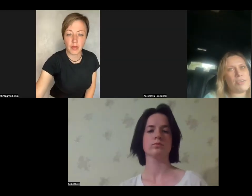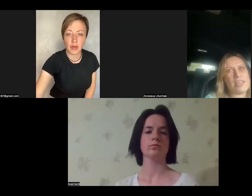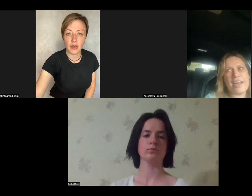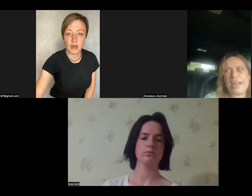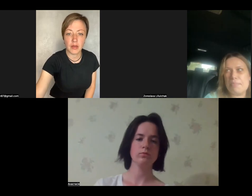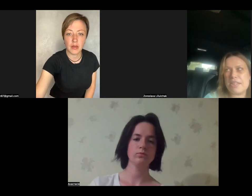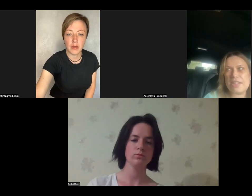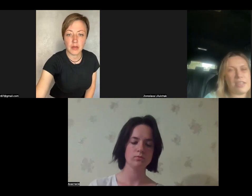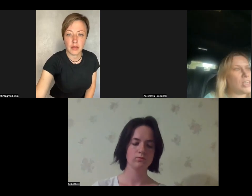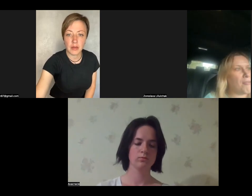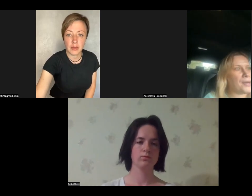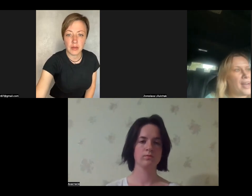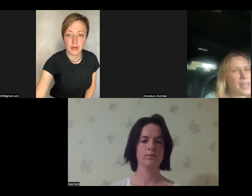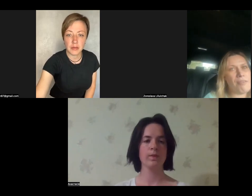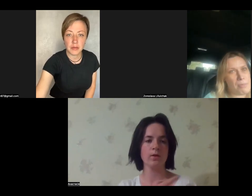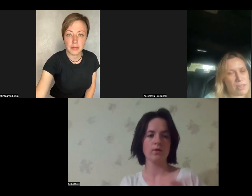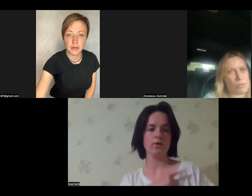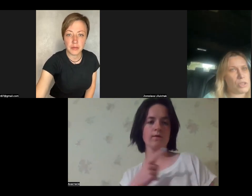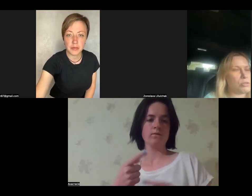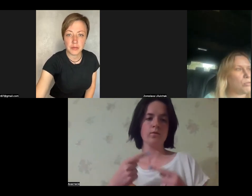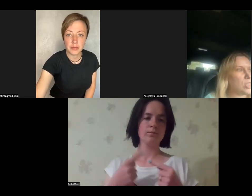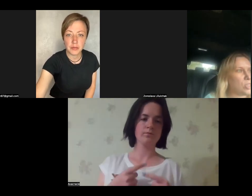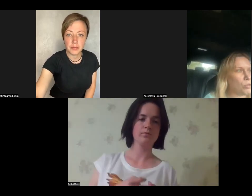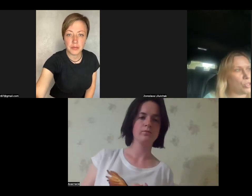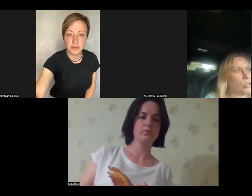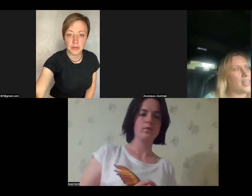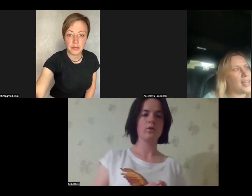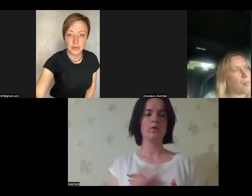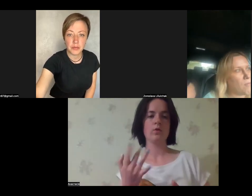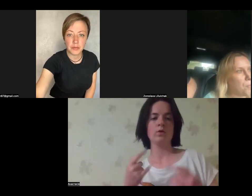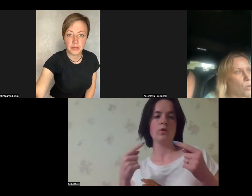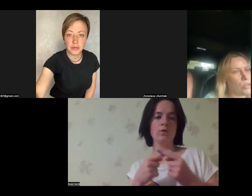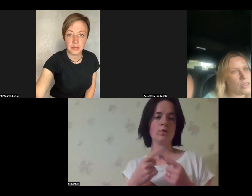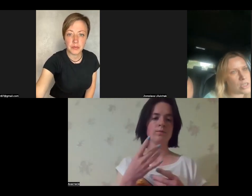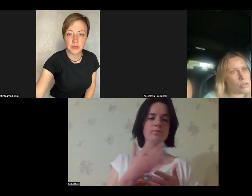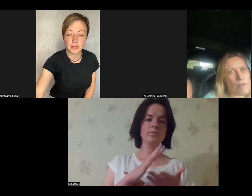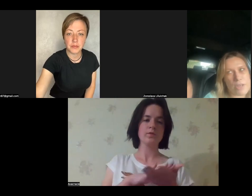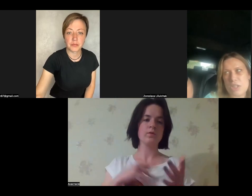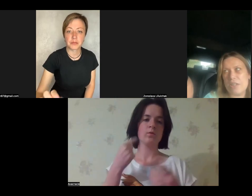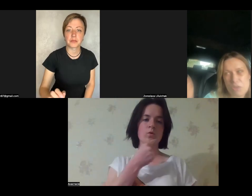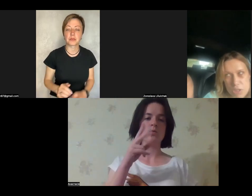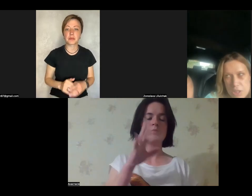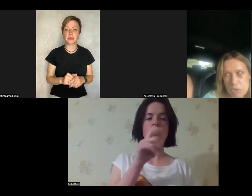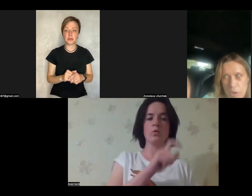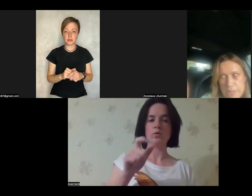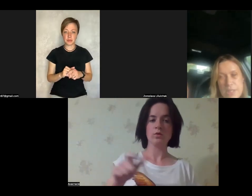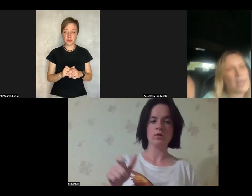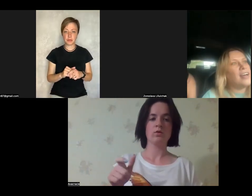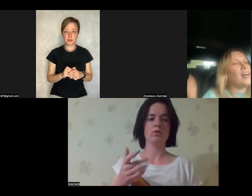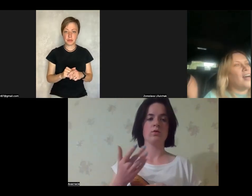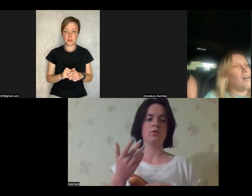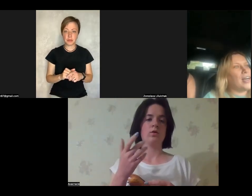sometimes it looks like the social sphere